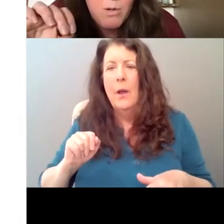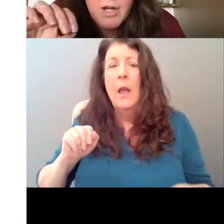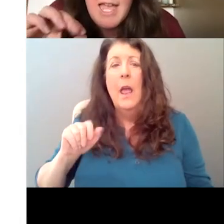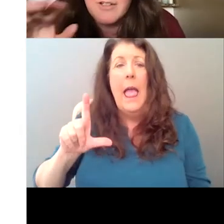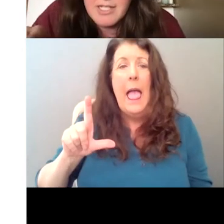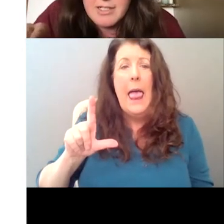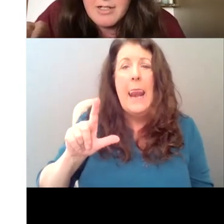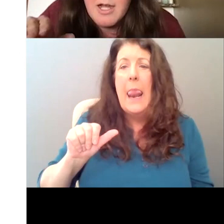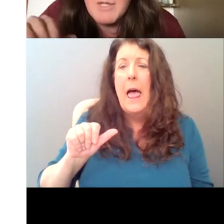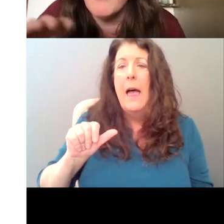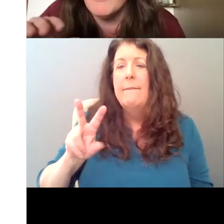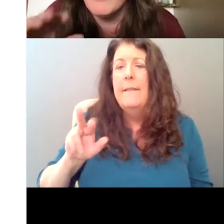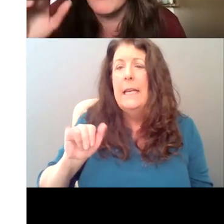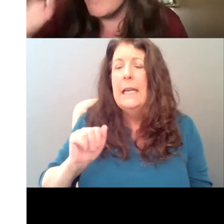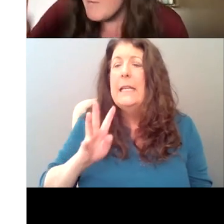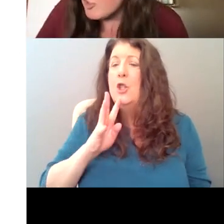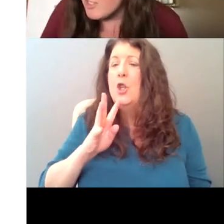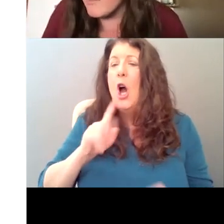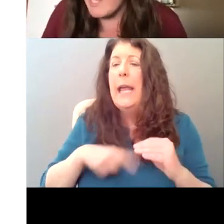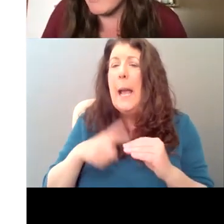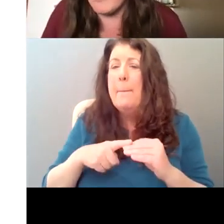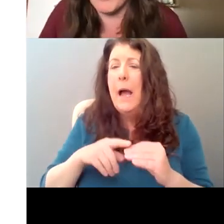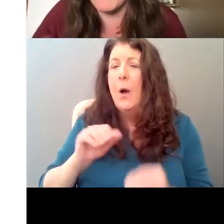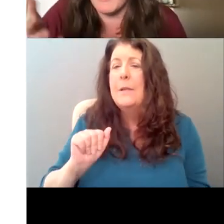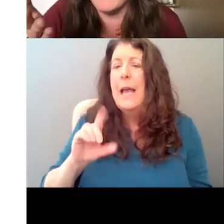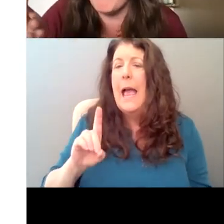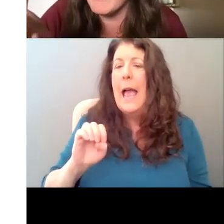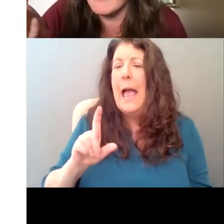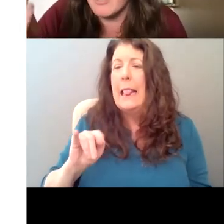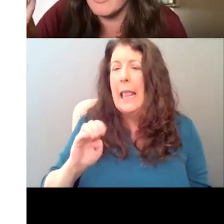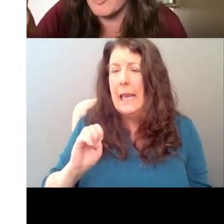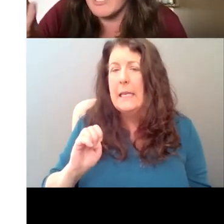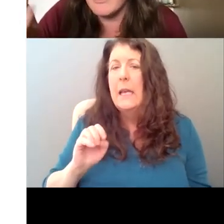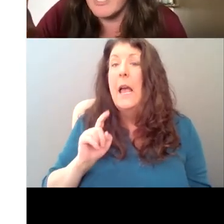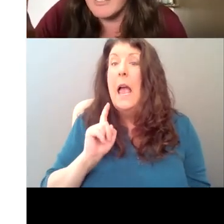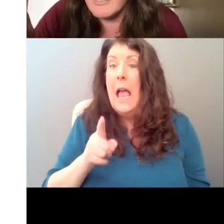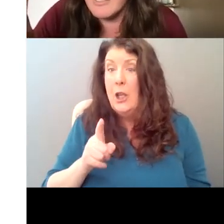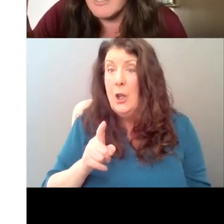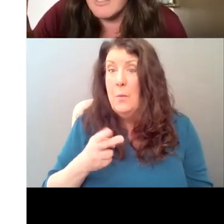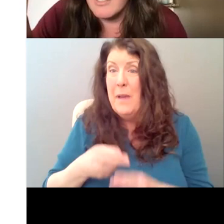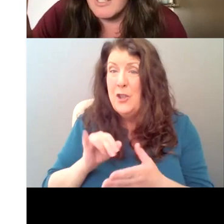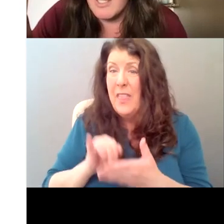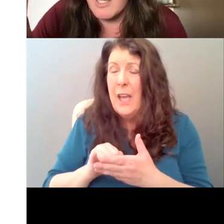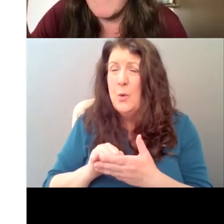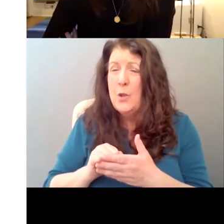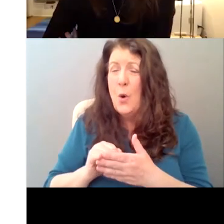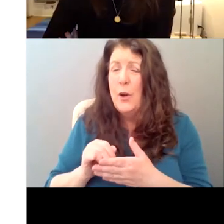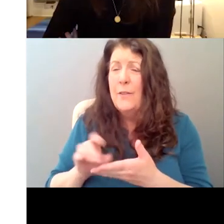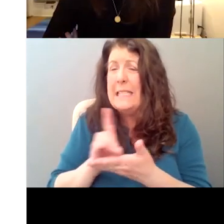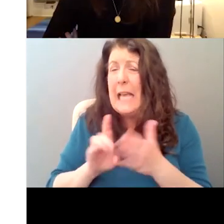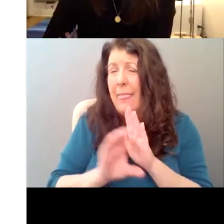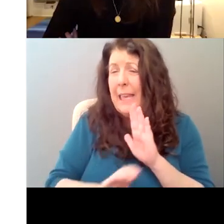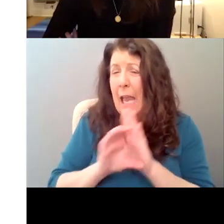about Adelaide. Um, and you, you sort of, you mentioned that, um, she's kind of based on Jenny Lind. Uh,